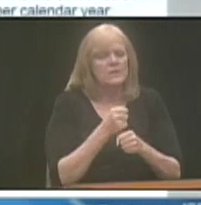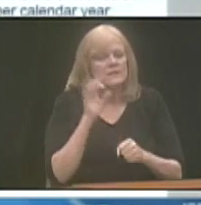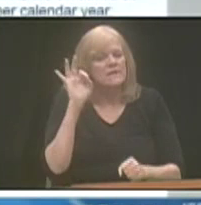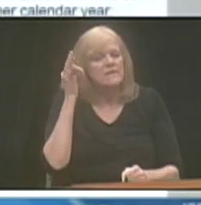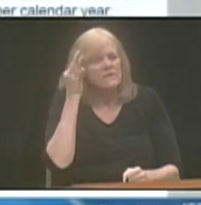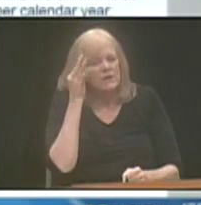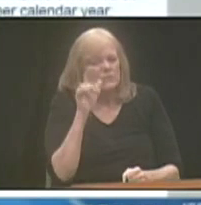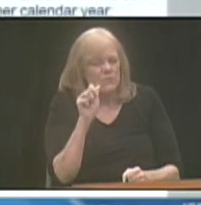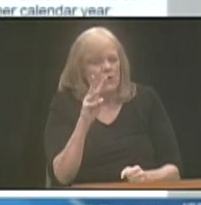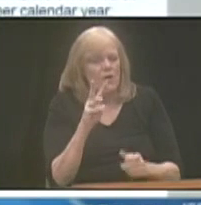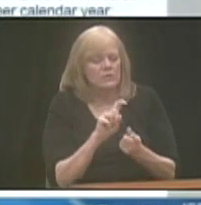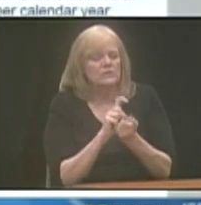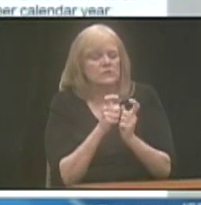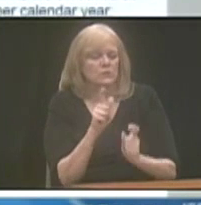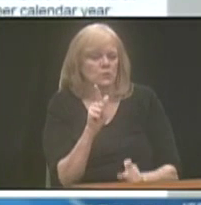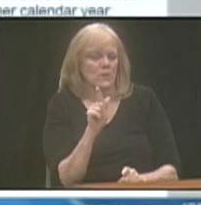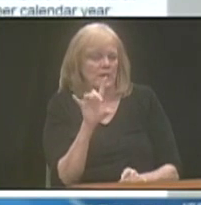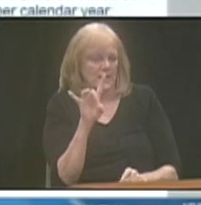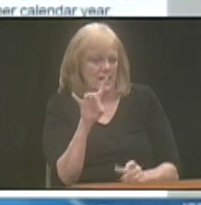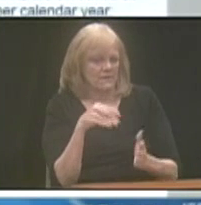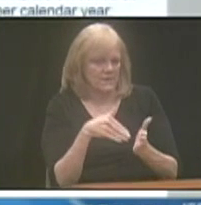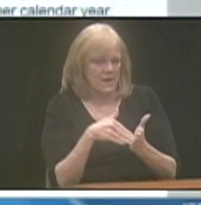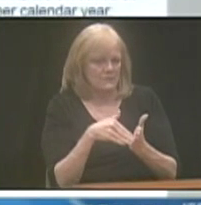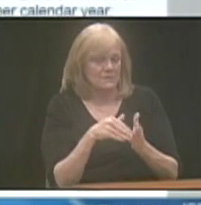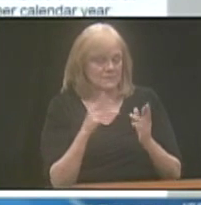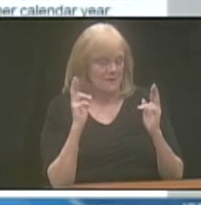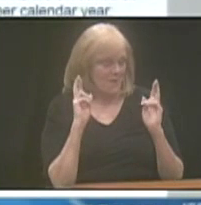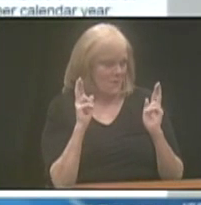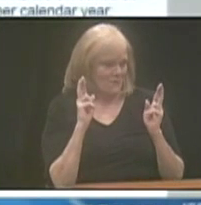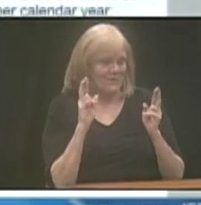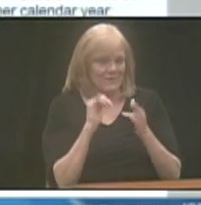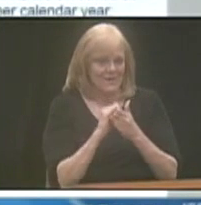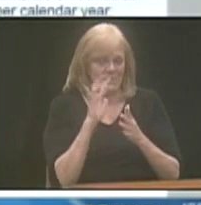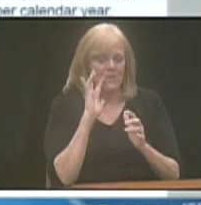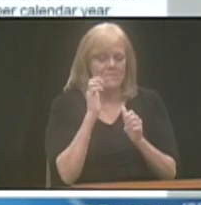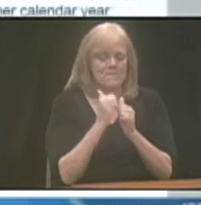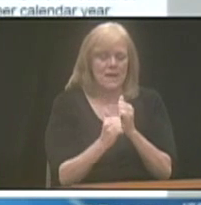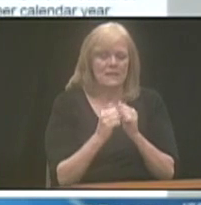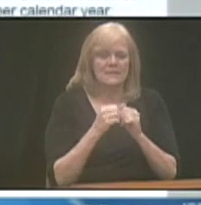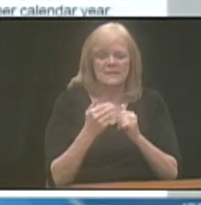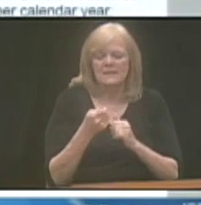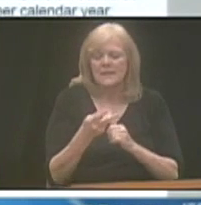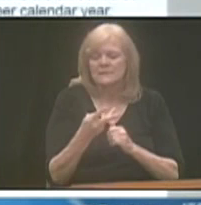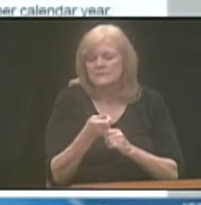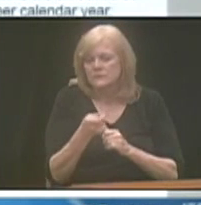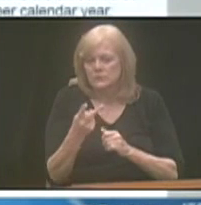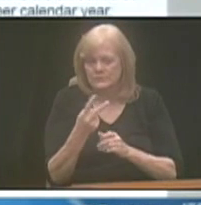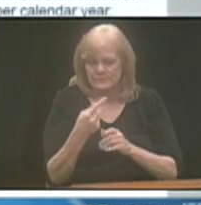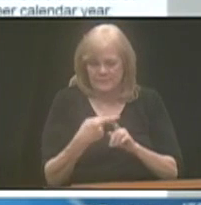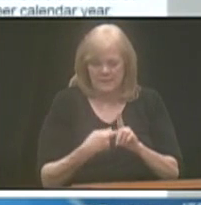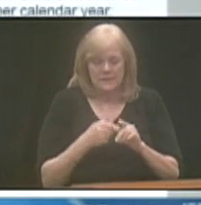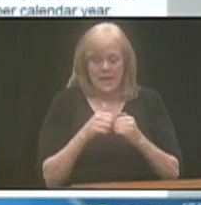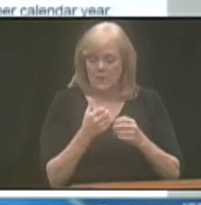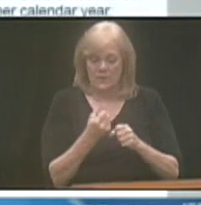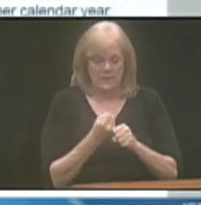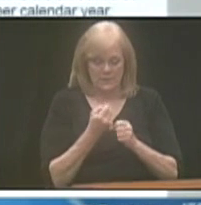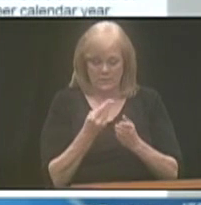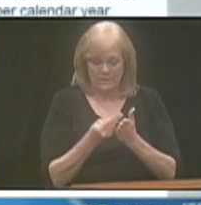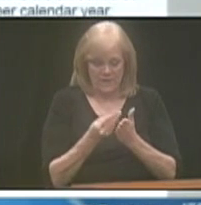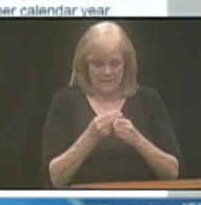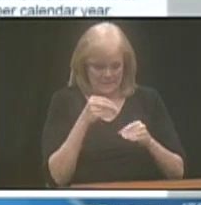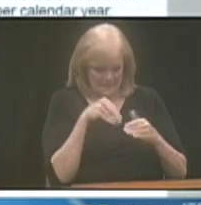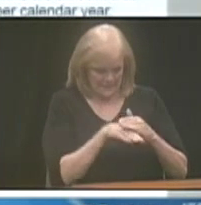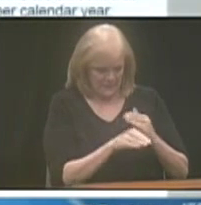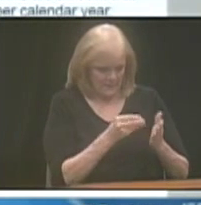legislation to change that to 28. So, fingers crossed that'll pass in the next several months. How you get your funds into the